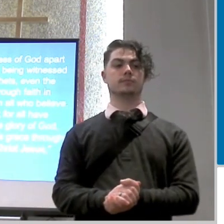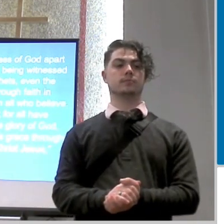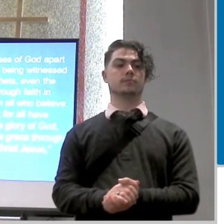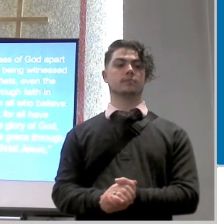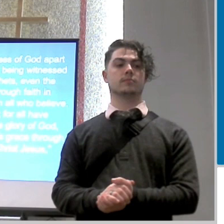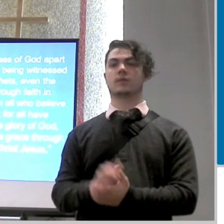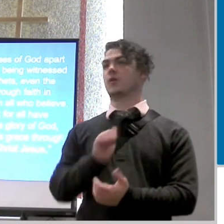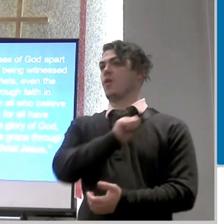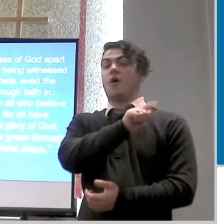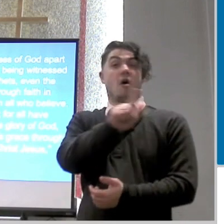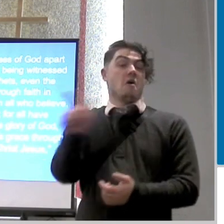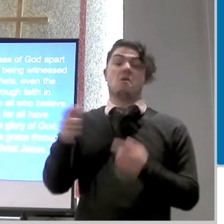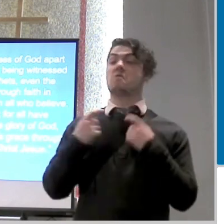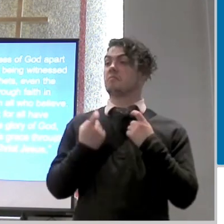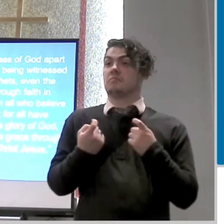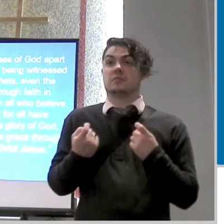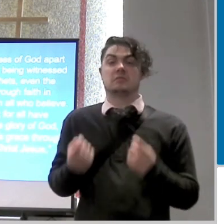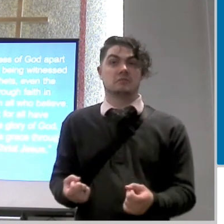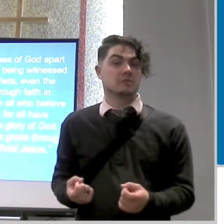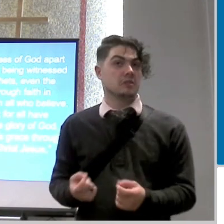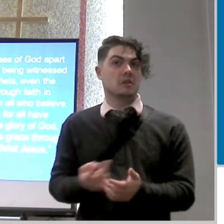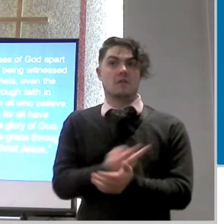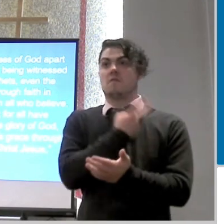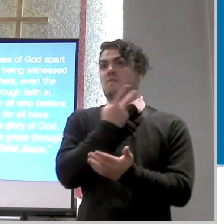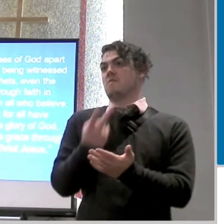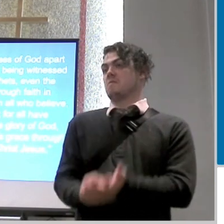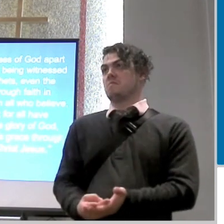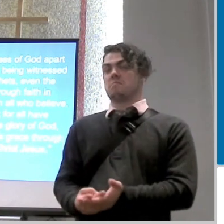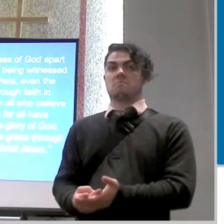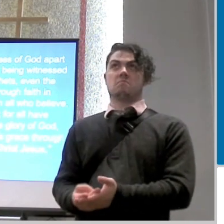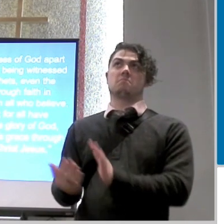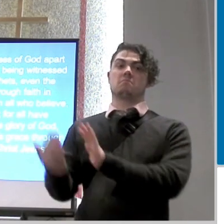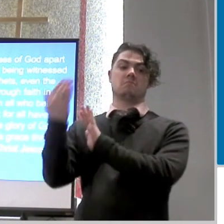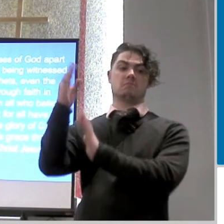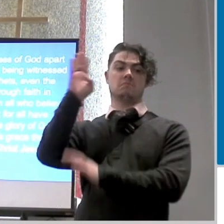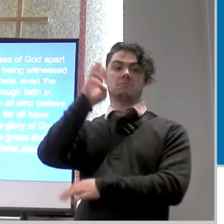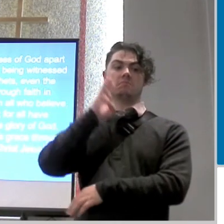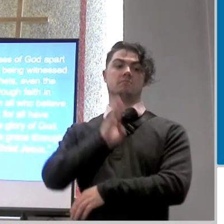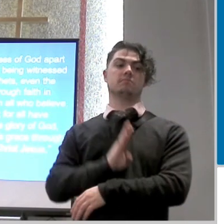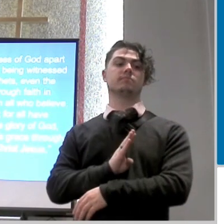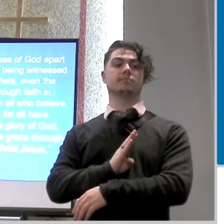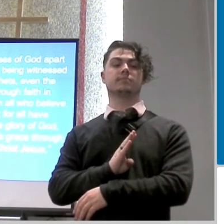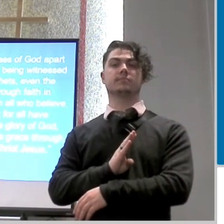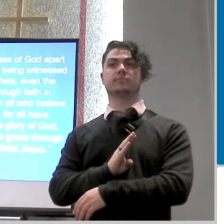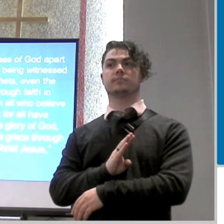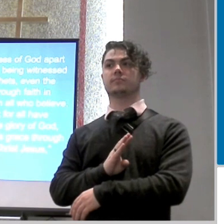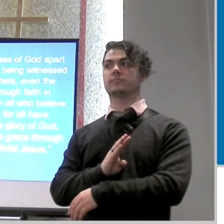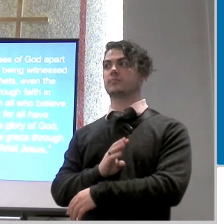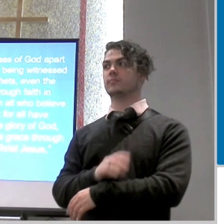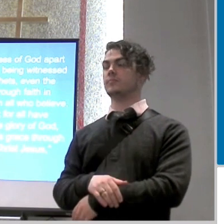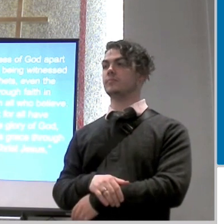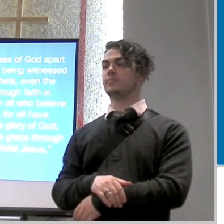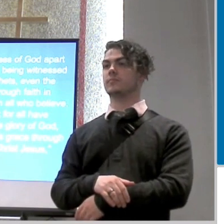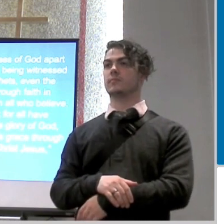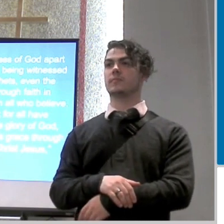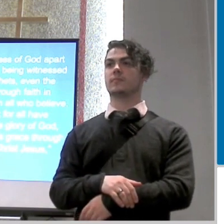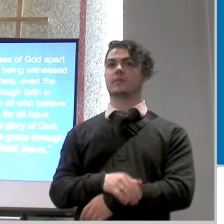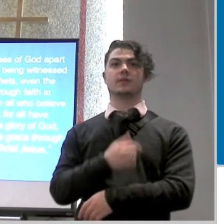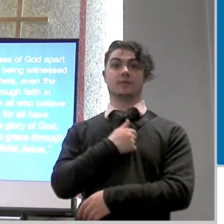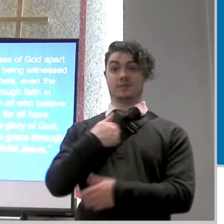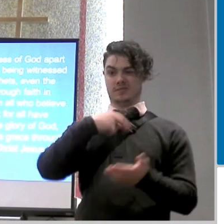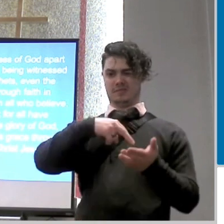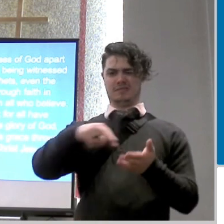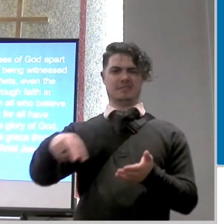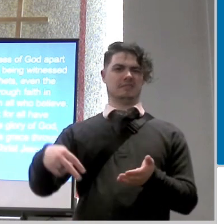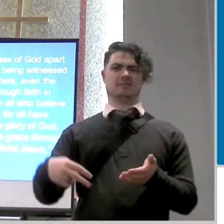difference for all have sinned and fall short of the glory of god this is the important part right we read all of that and we can walk away and be like